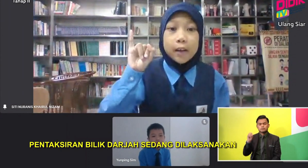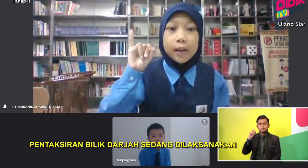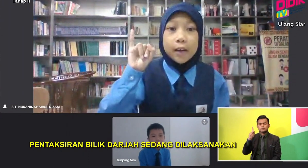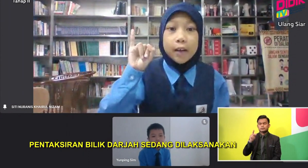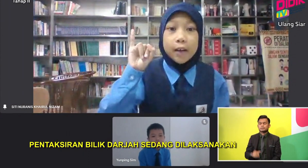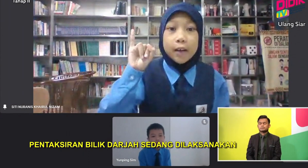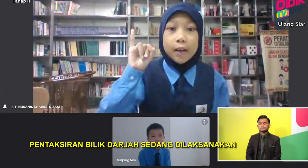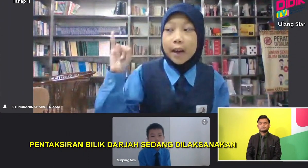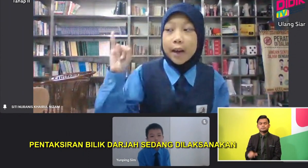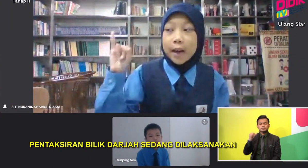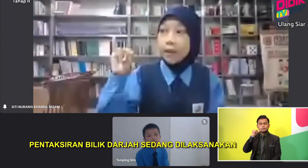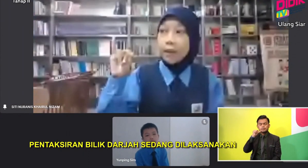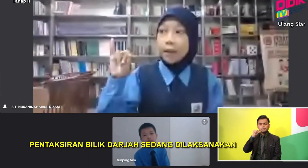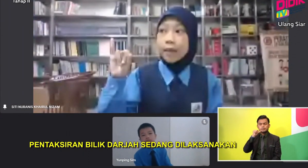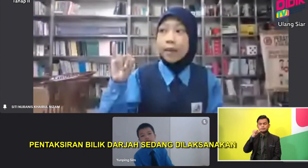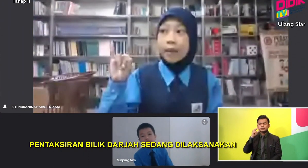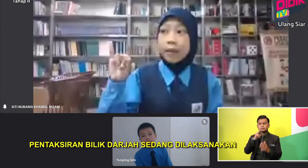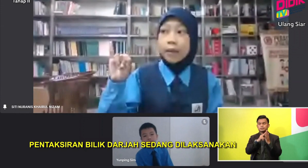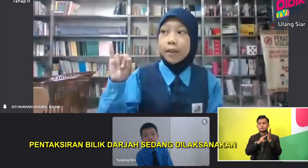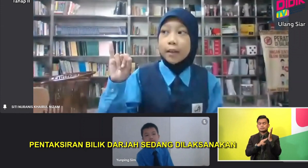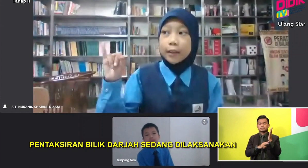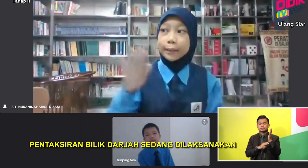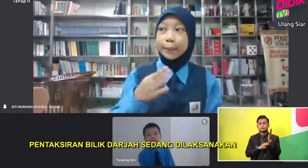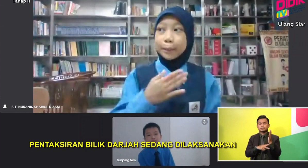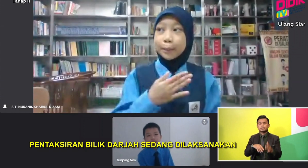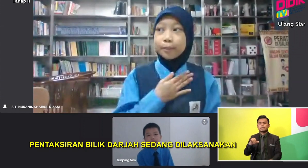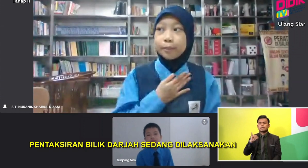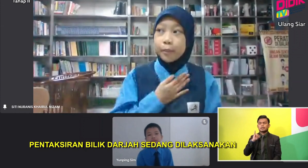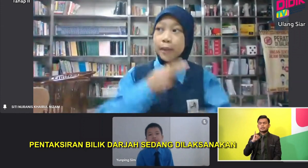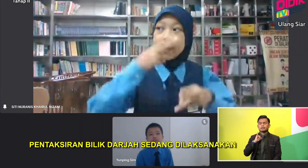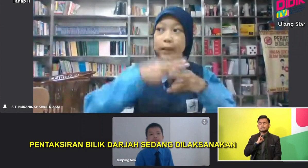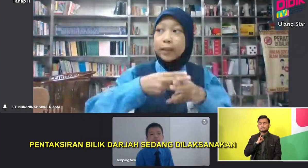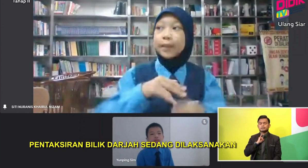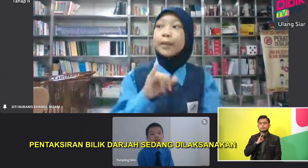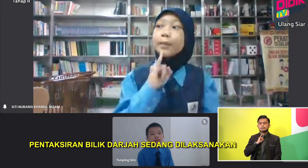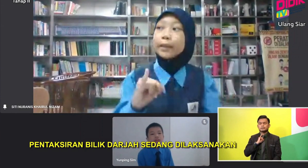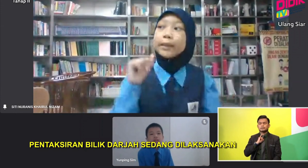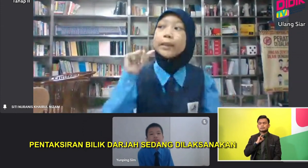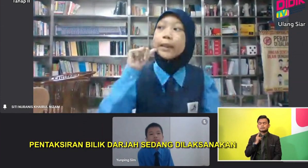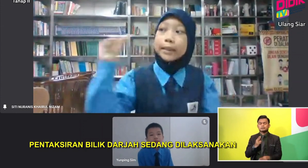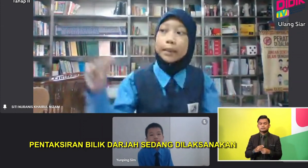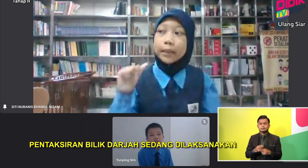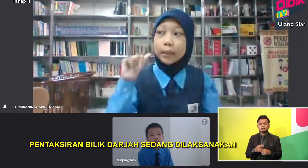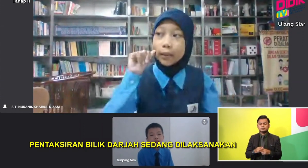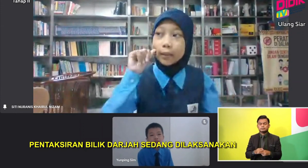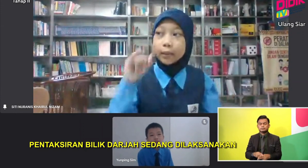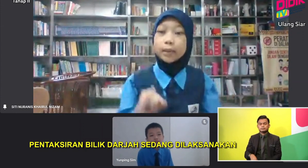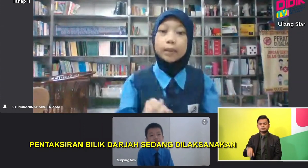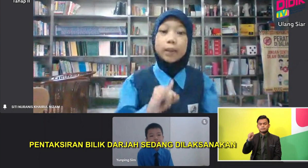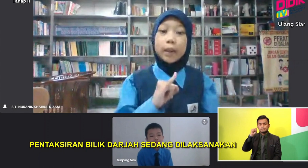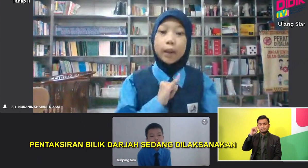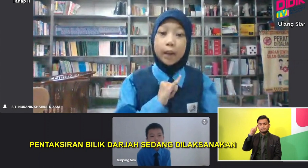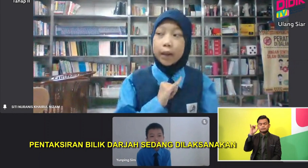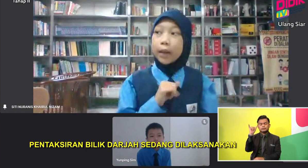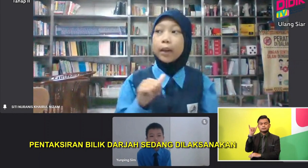Okay. Anis is reading. Hi. My name is Siti Nur Anis.